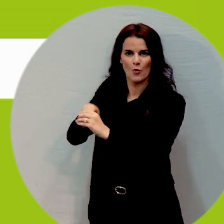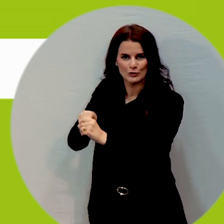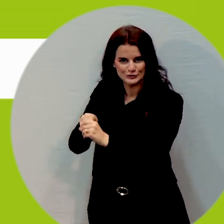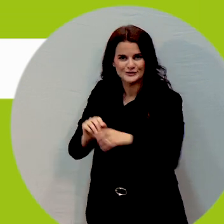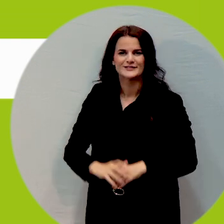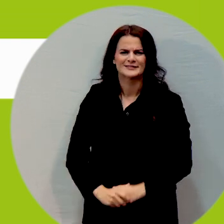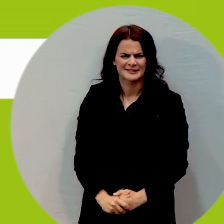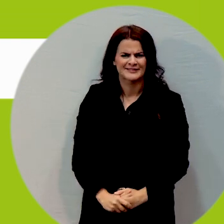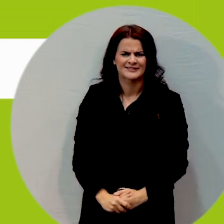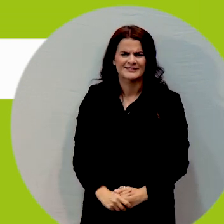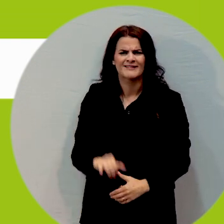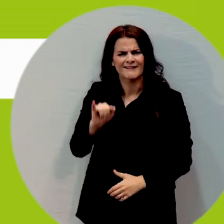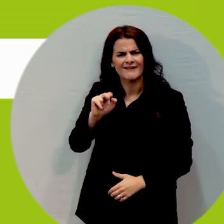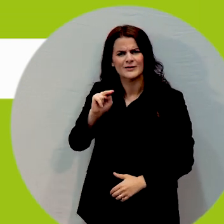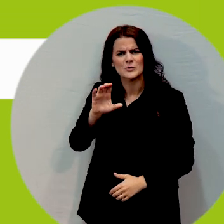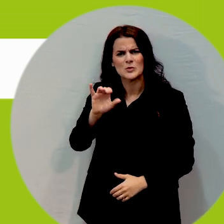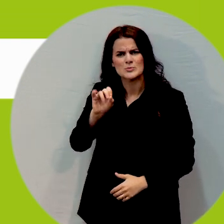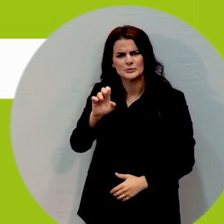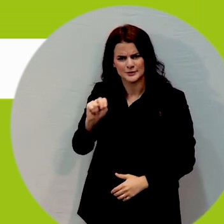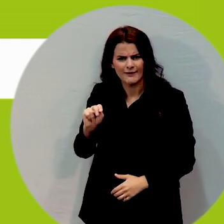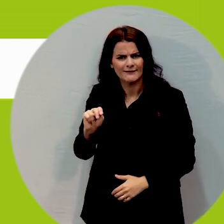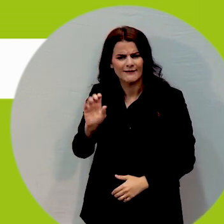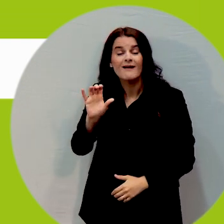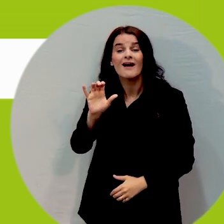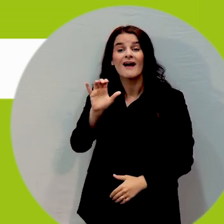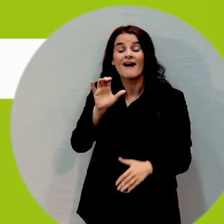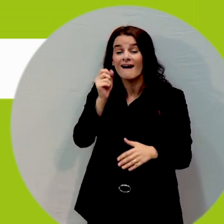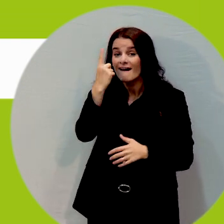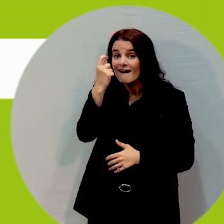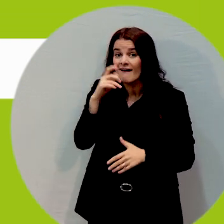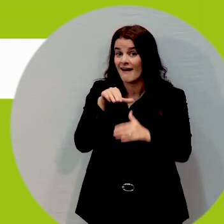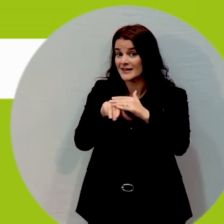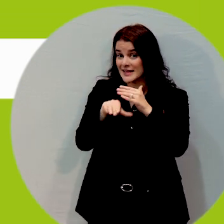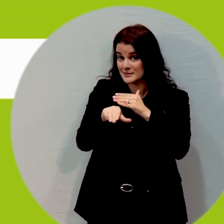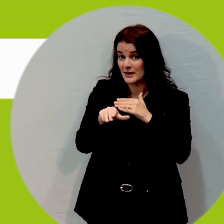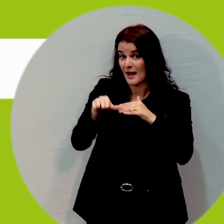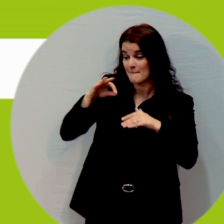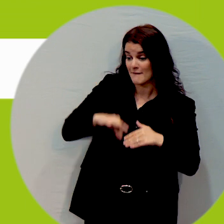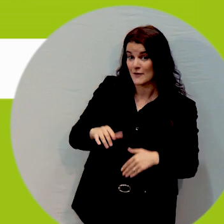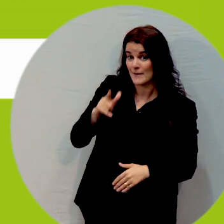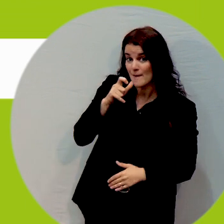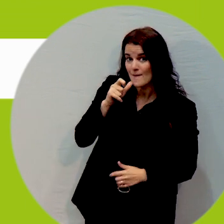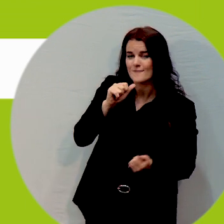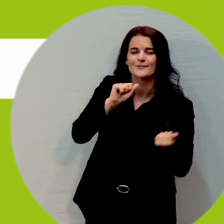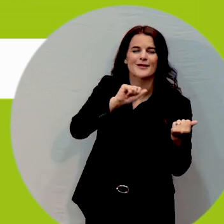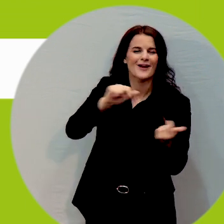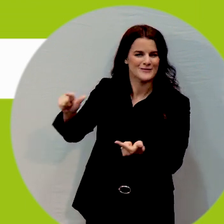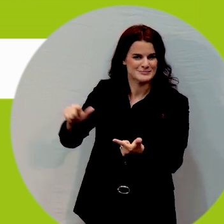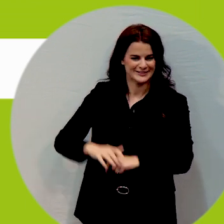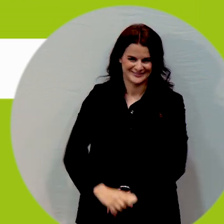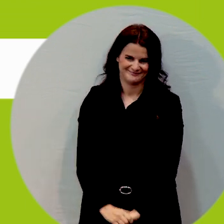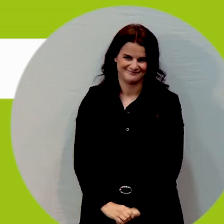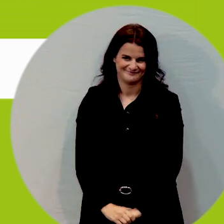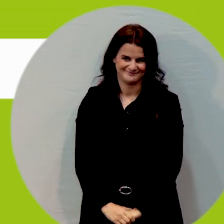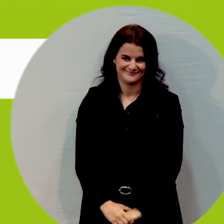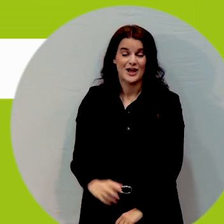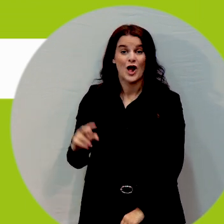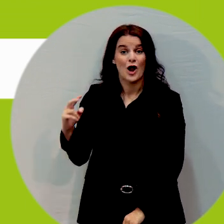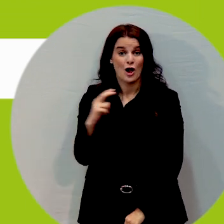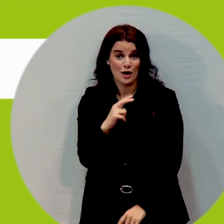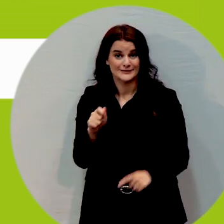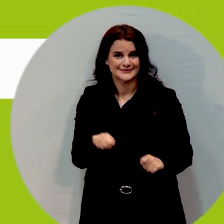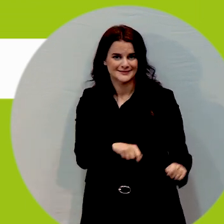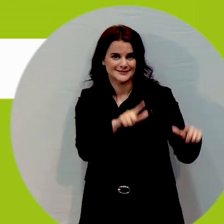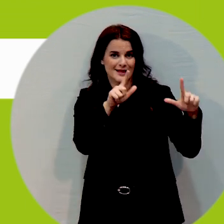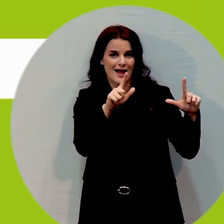accessibility benefits everybody. If you look at this slide, at some point in your